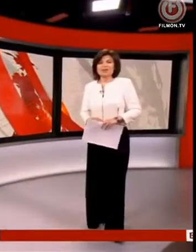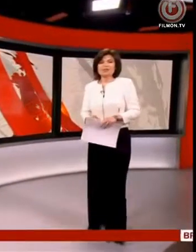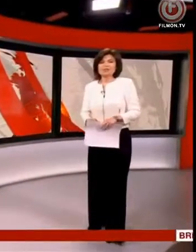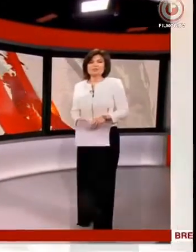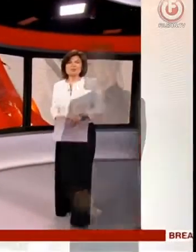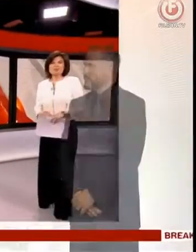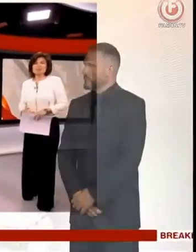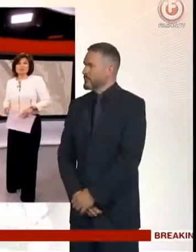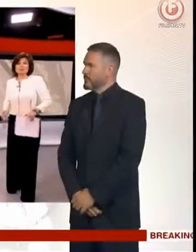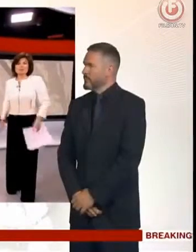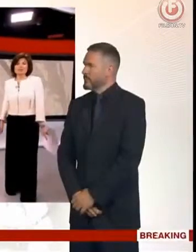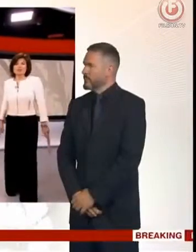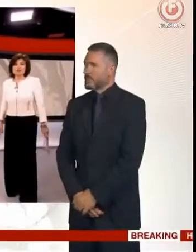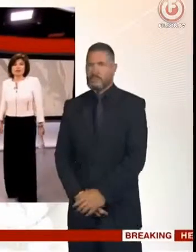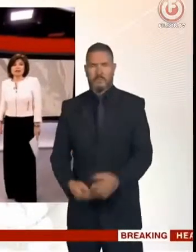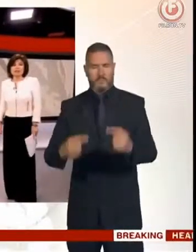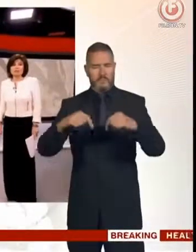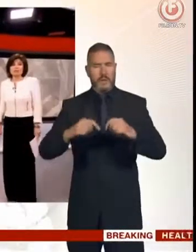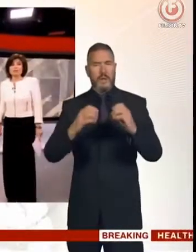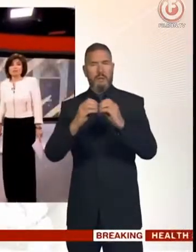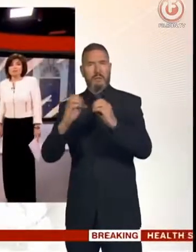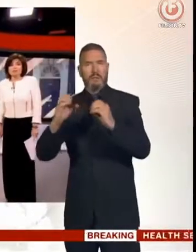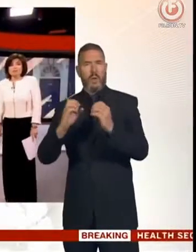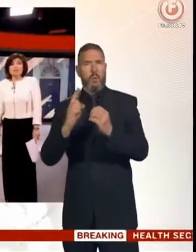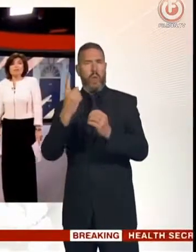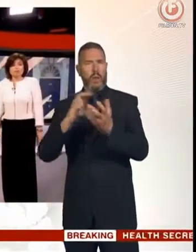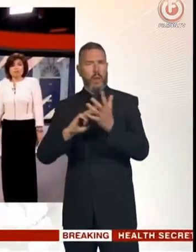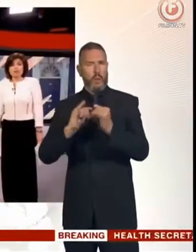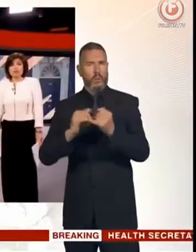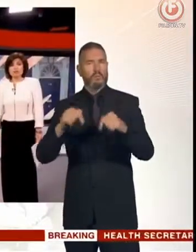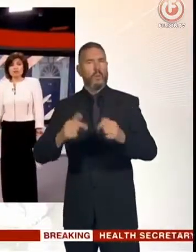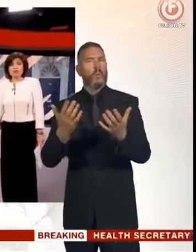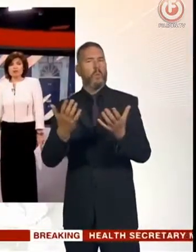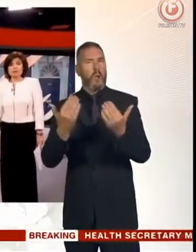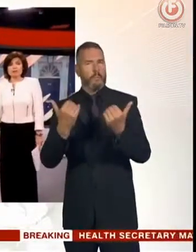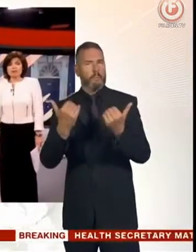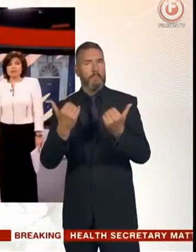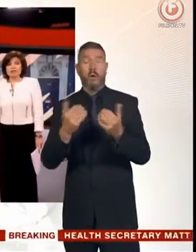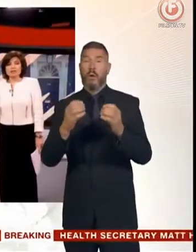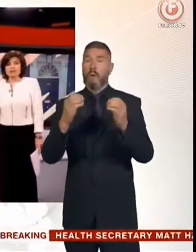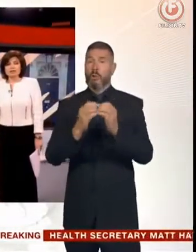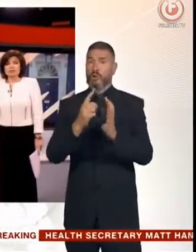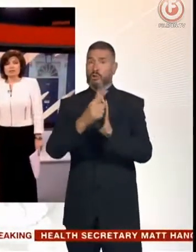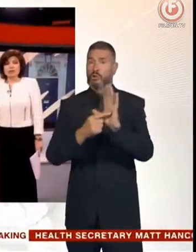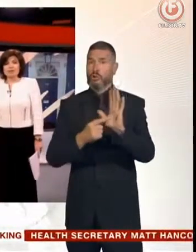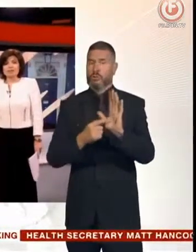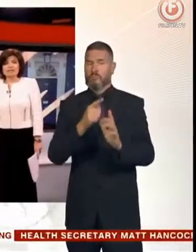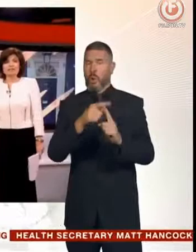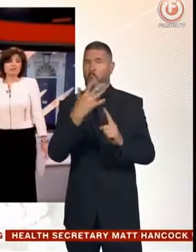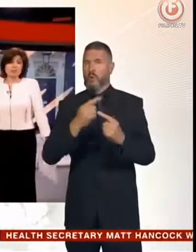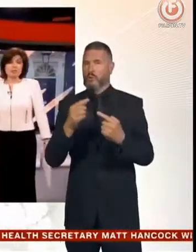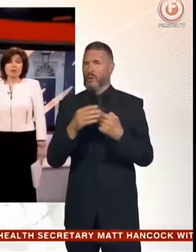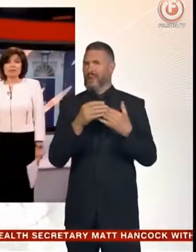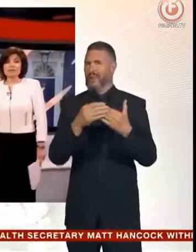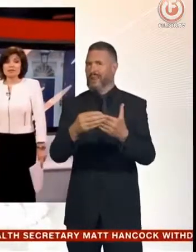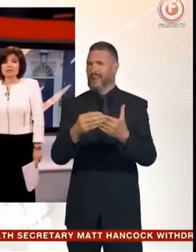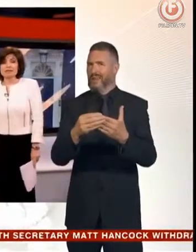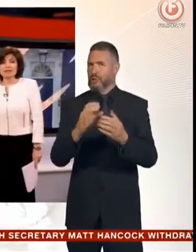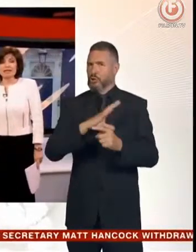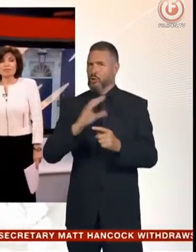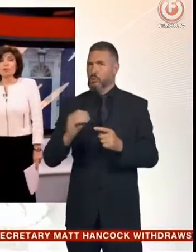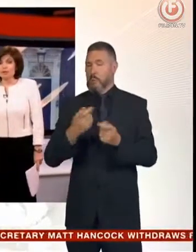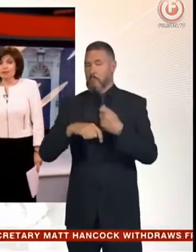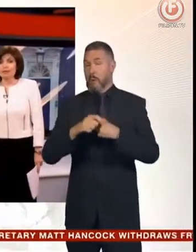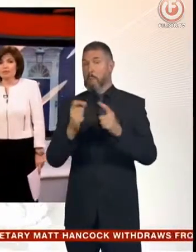Good afternoon. Welcome to the BBC News at one. Boris Johnson, the front runner in the race to be the Conservative Party leader and Prime Minister,